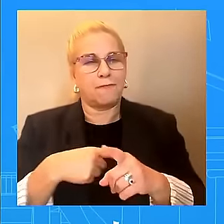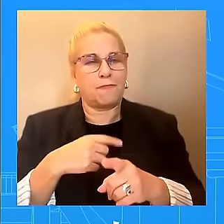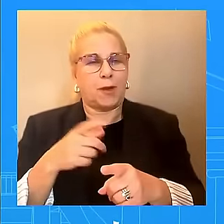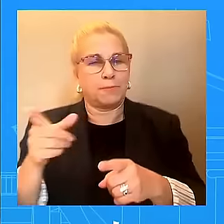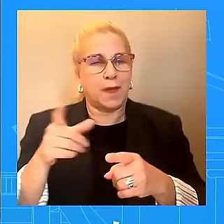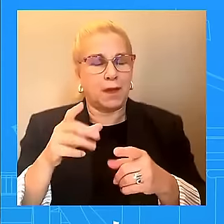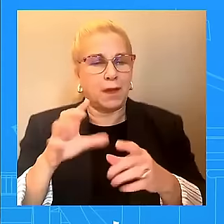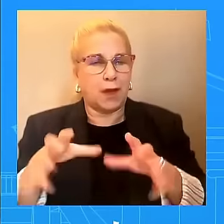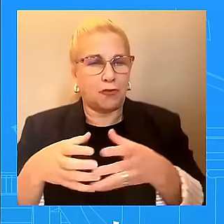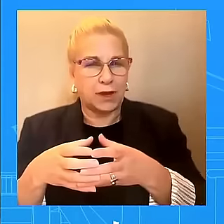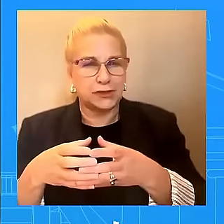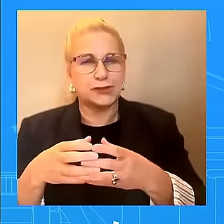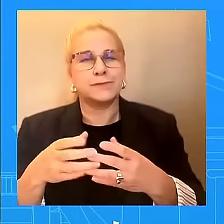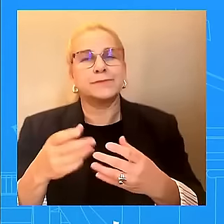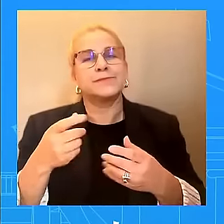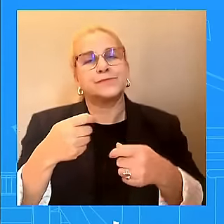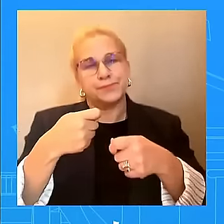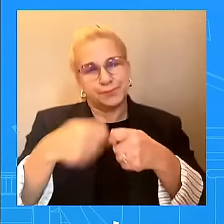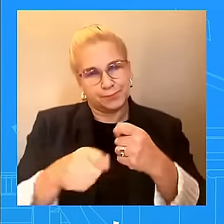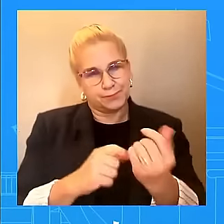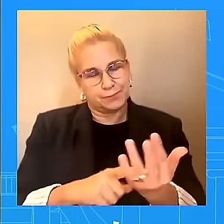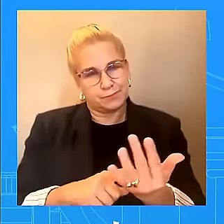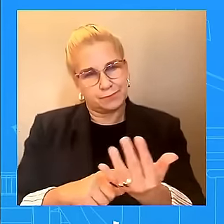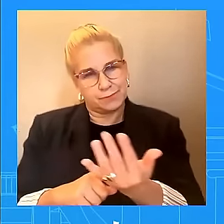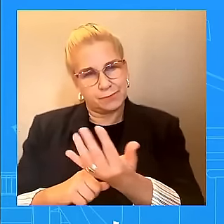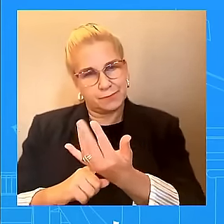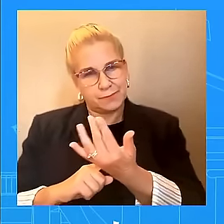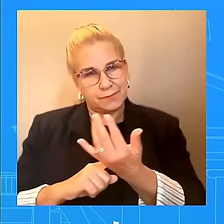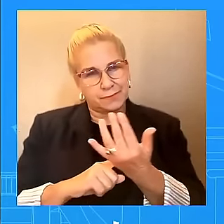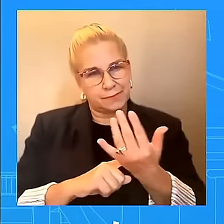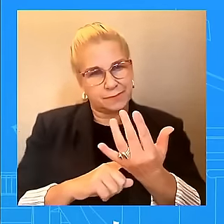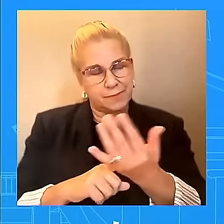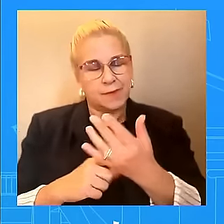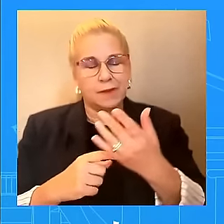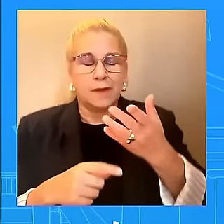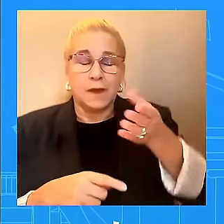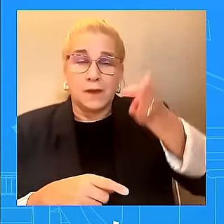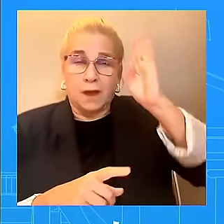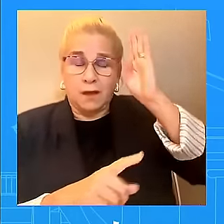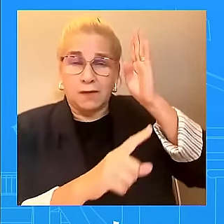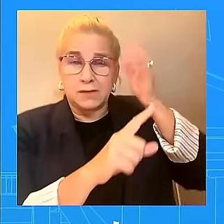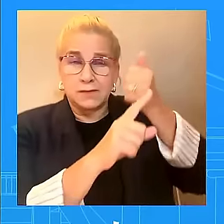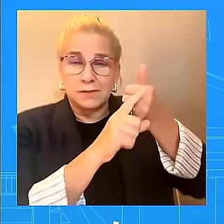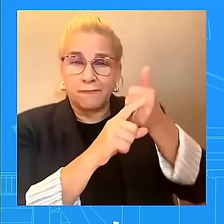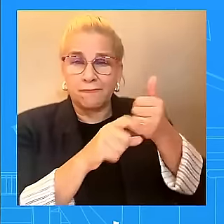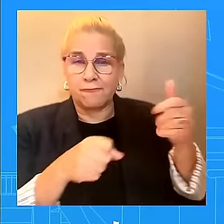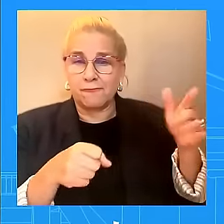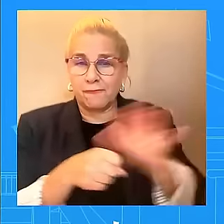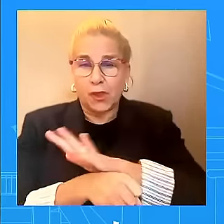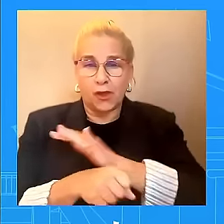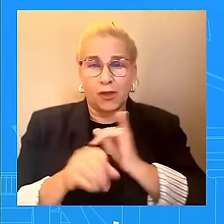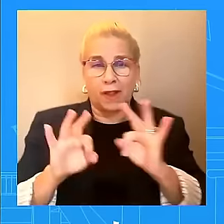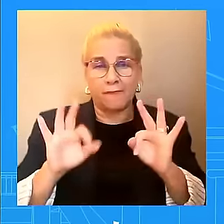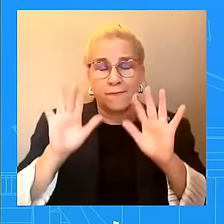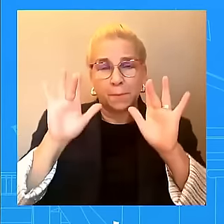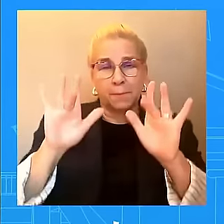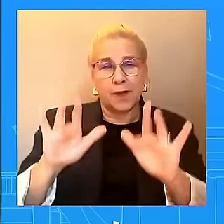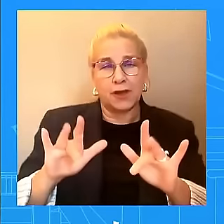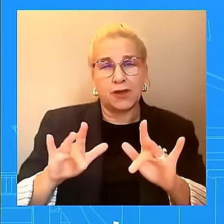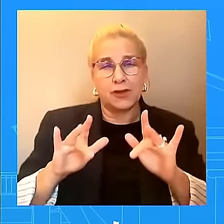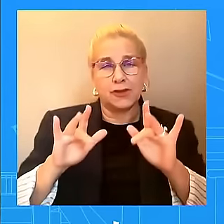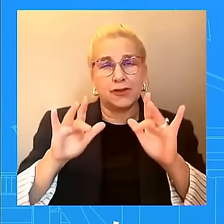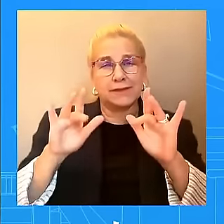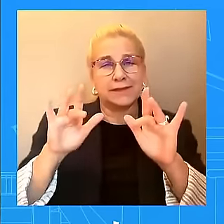recited God Full of Mercy, a Jewish prayer for the soul of a person who has died. It is